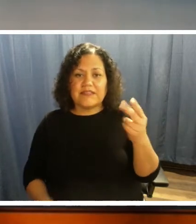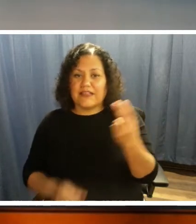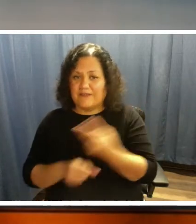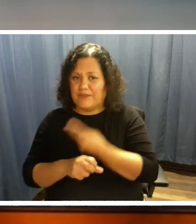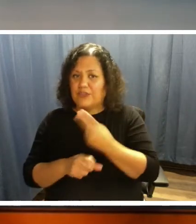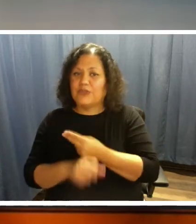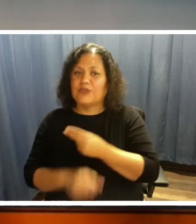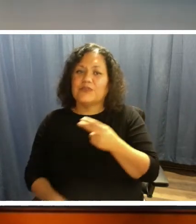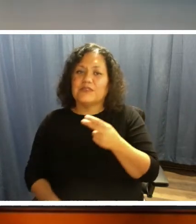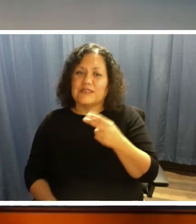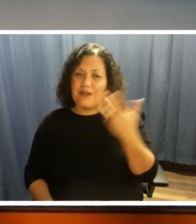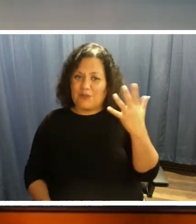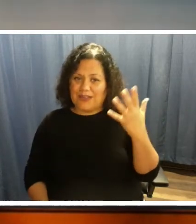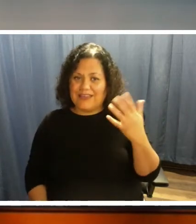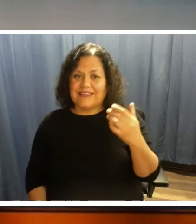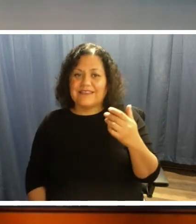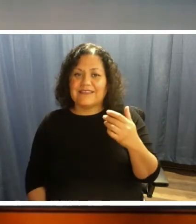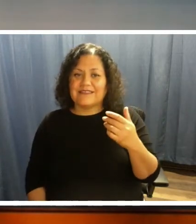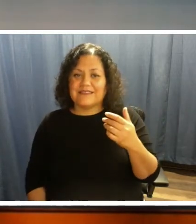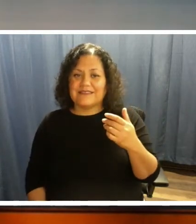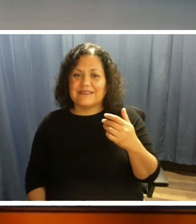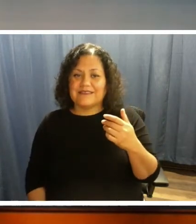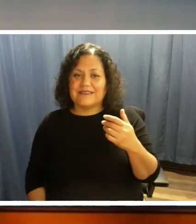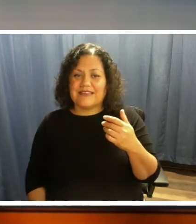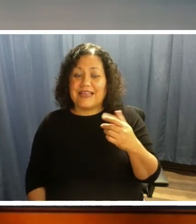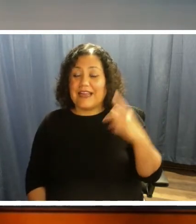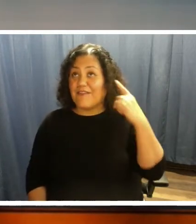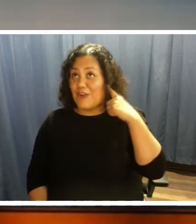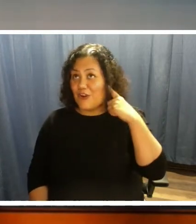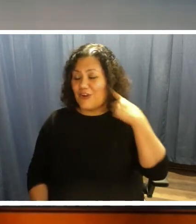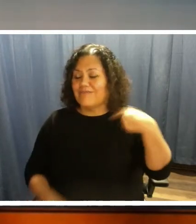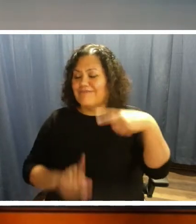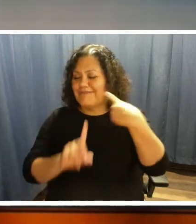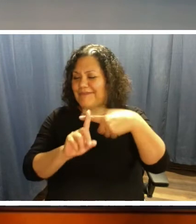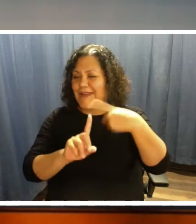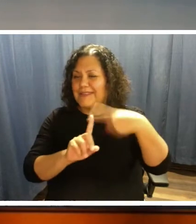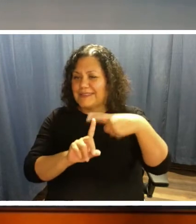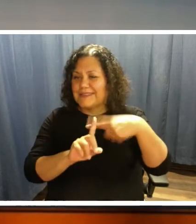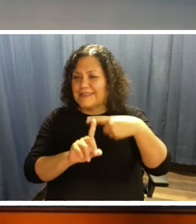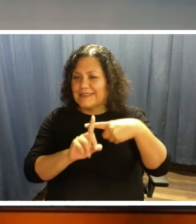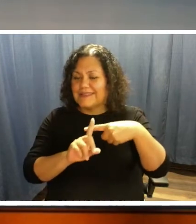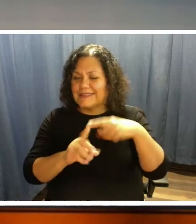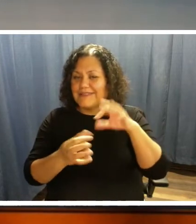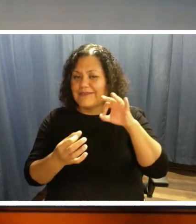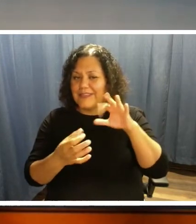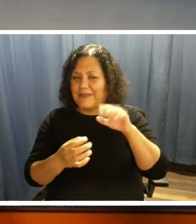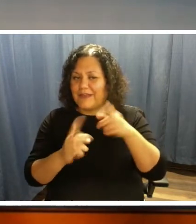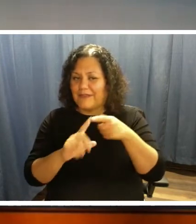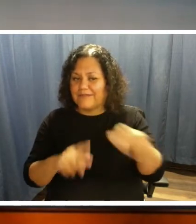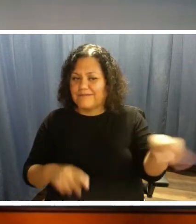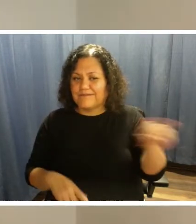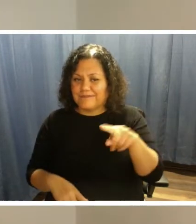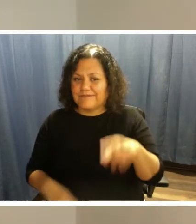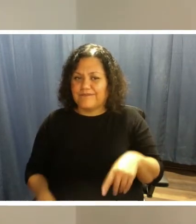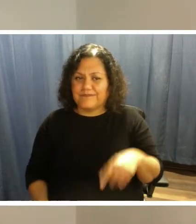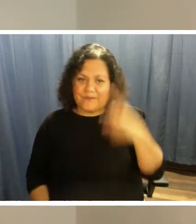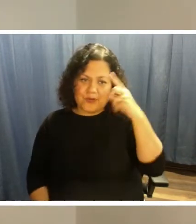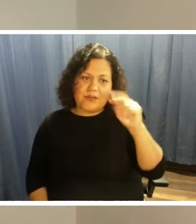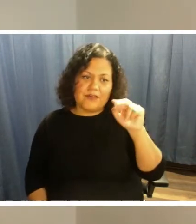used it. And I've heard positive feedback from it. So. Well, the 100